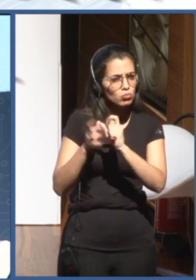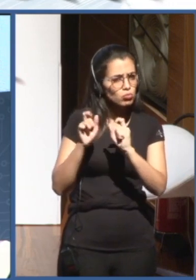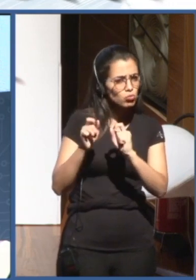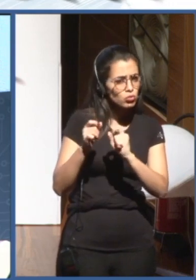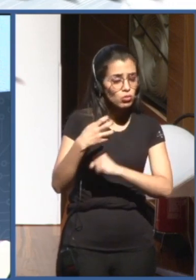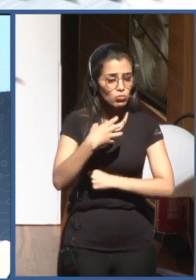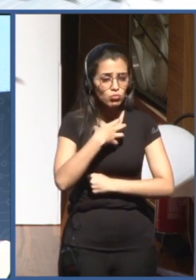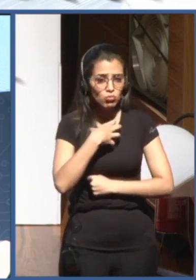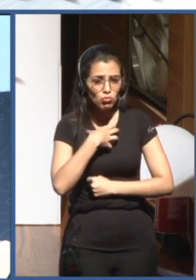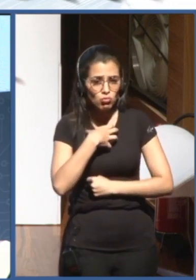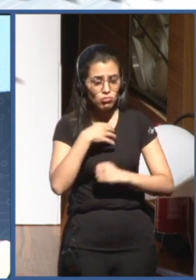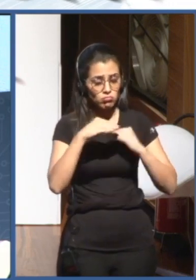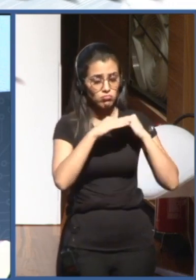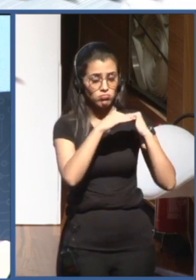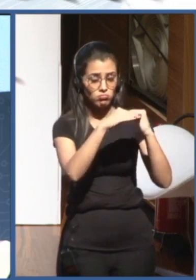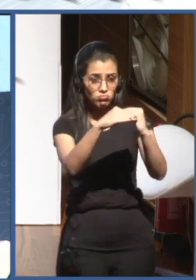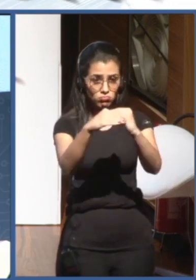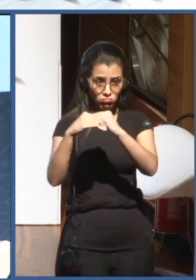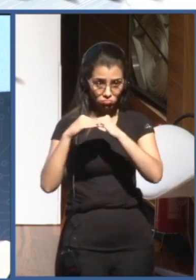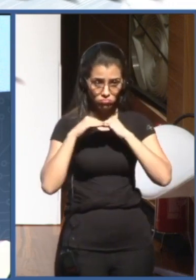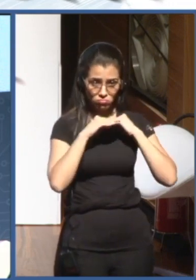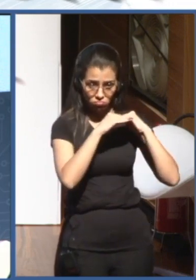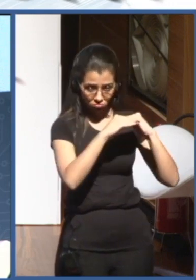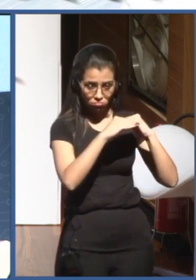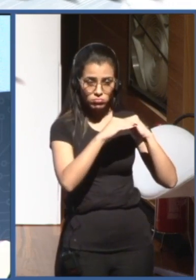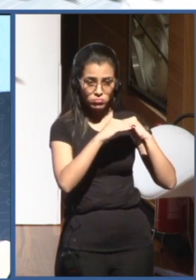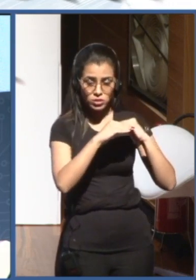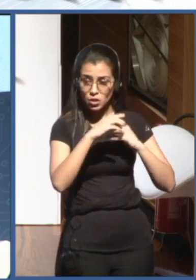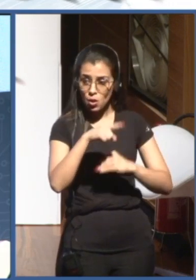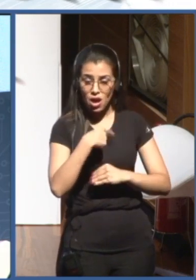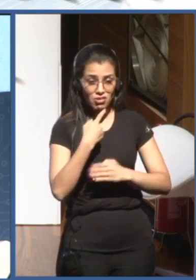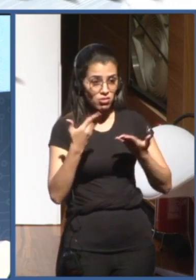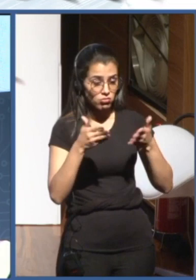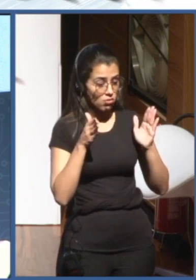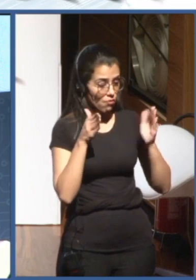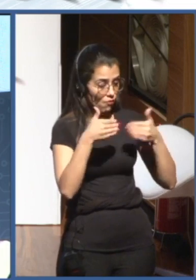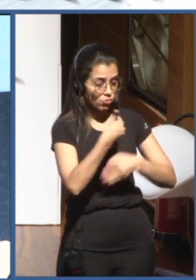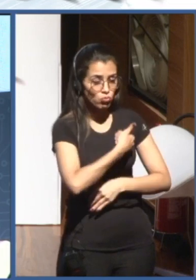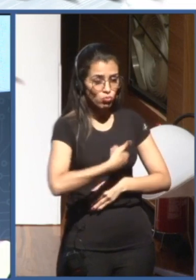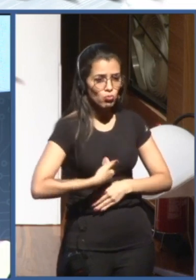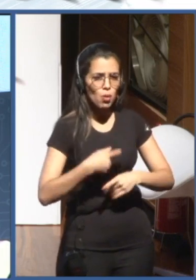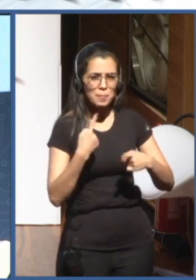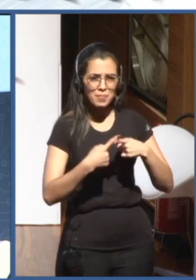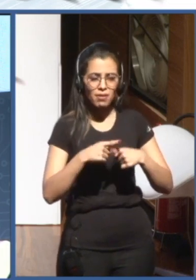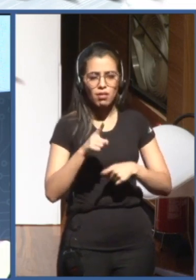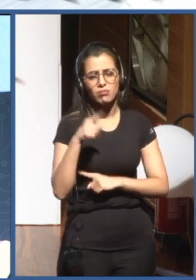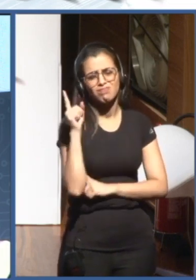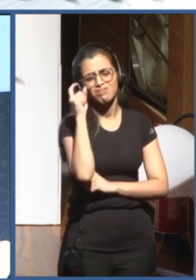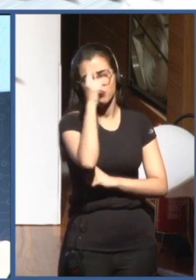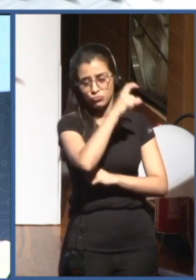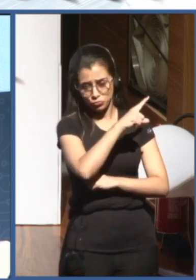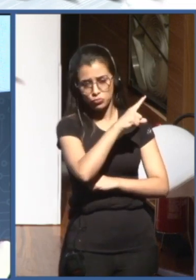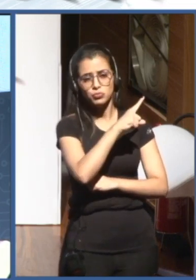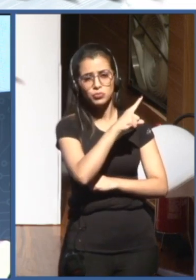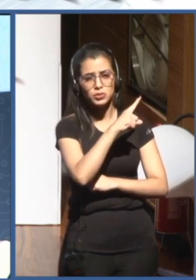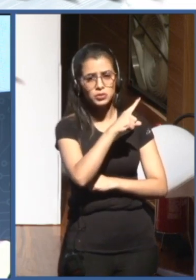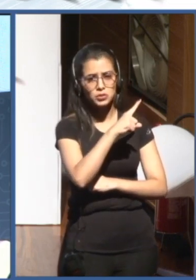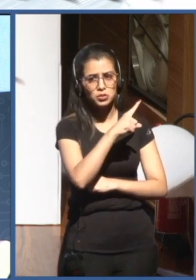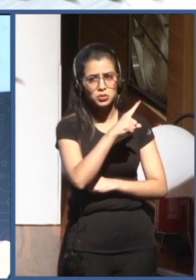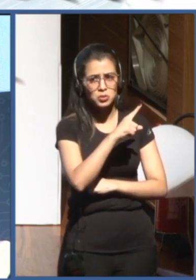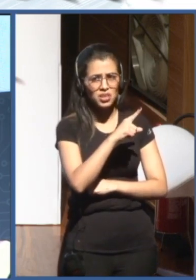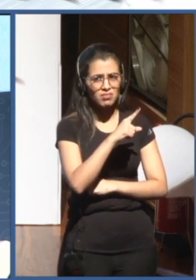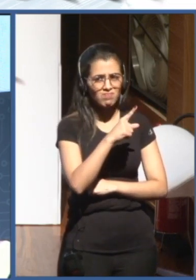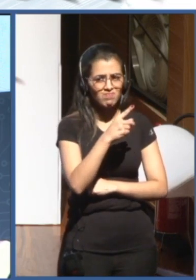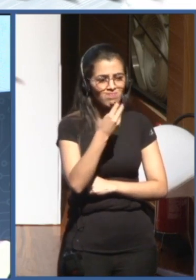we would not like to concentrate on governments because it's difficult to be, not to be ignored, for example, by the government of China or the